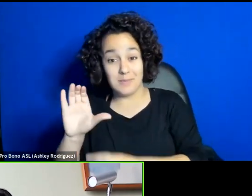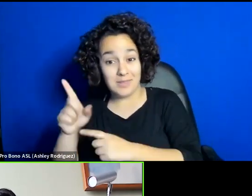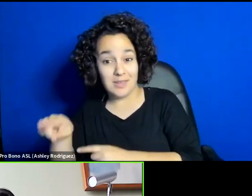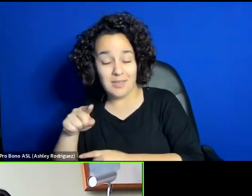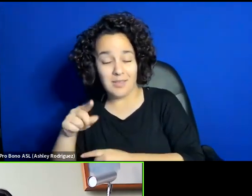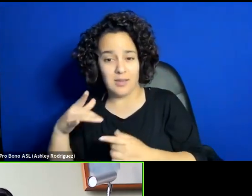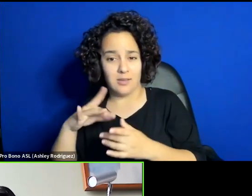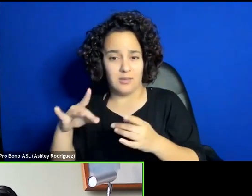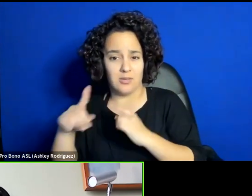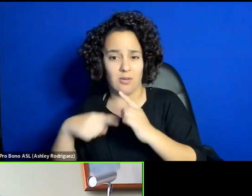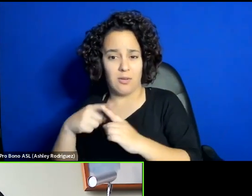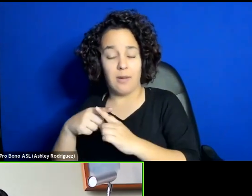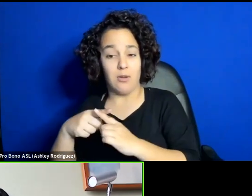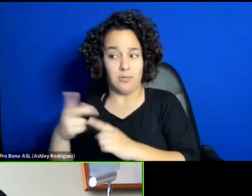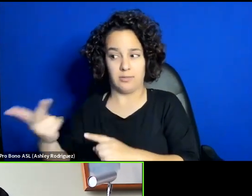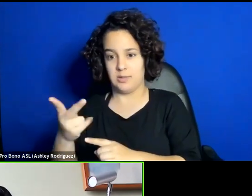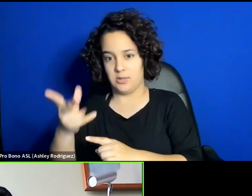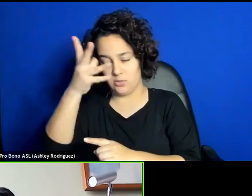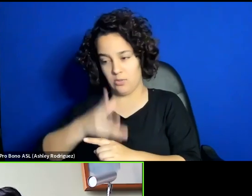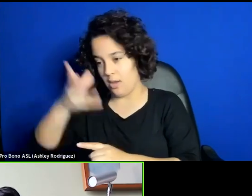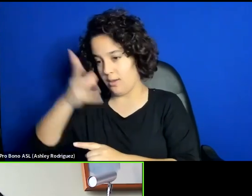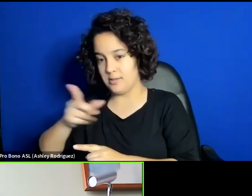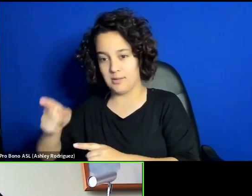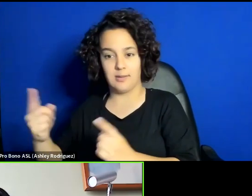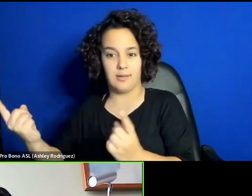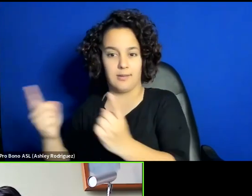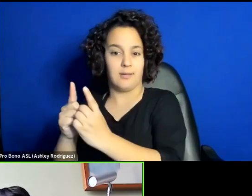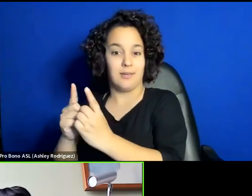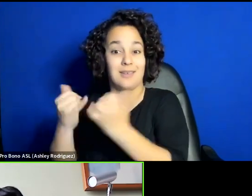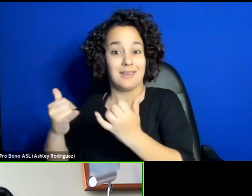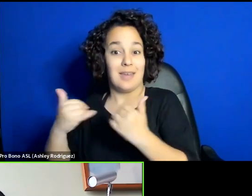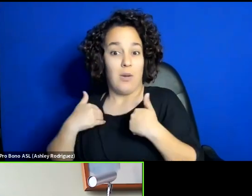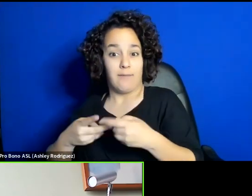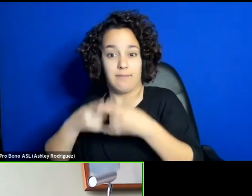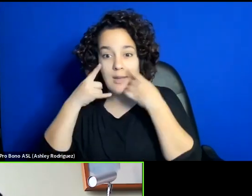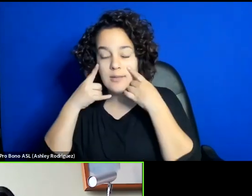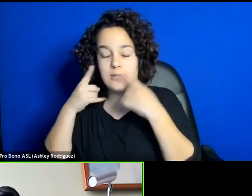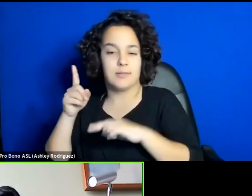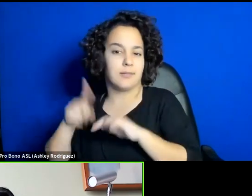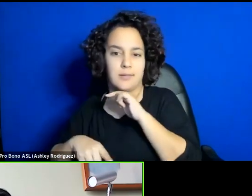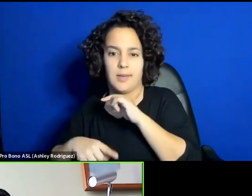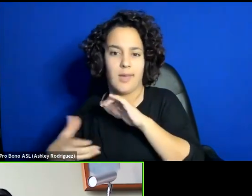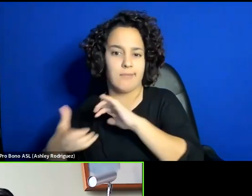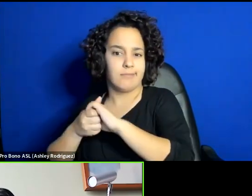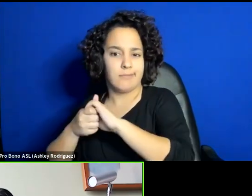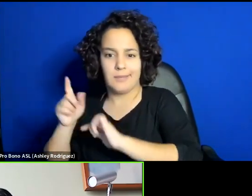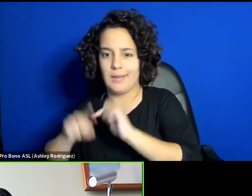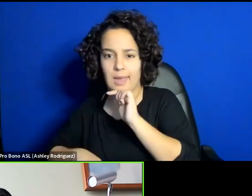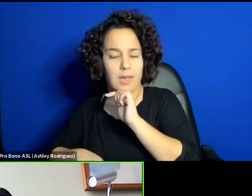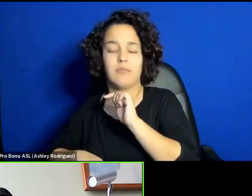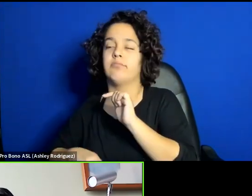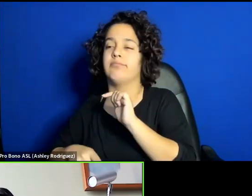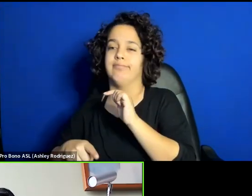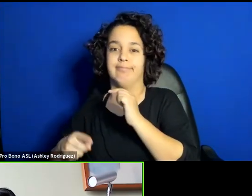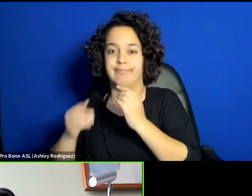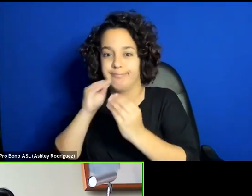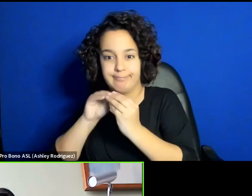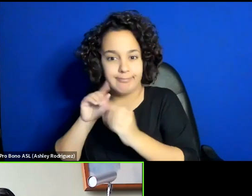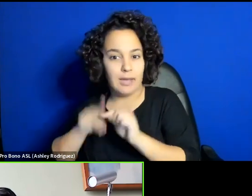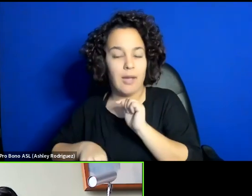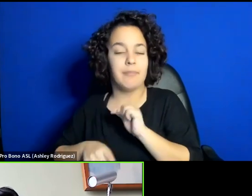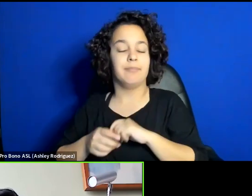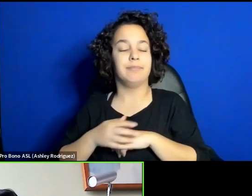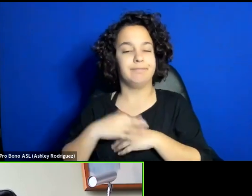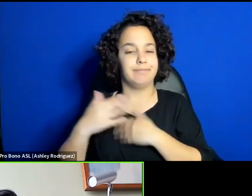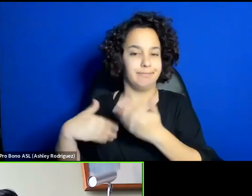who were supposed to go on a date, and now they had to wear a mask and they couldn't hold hands, you know, and they couldn't kiss or whatsoever. Azad So